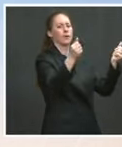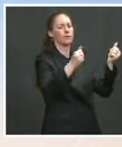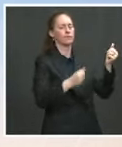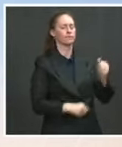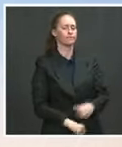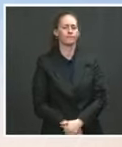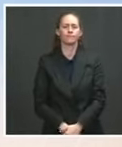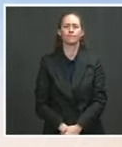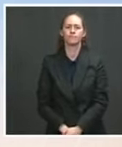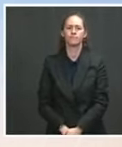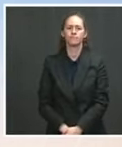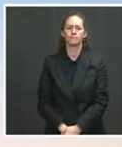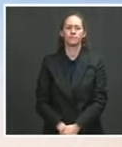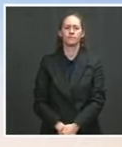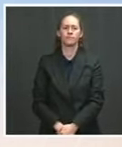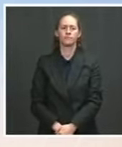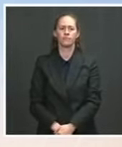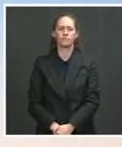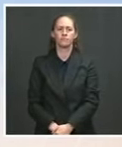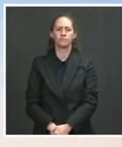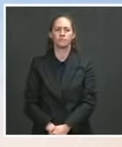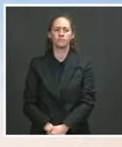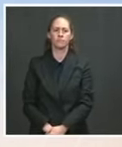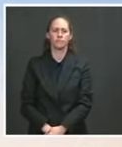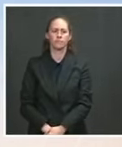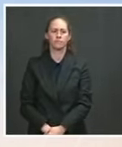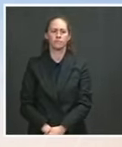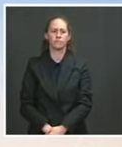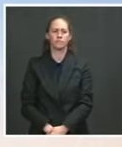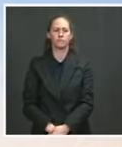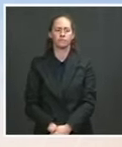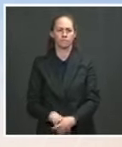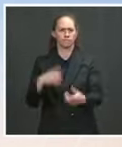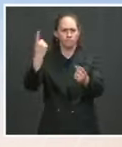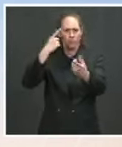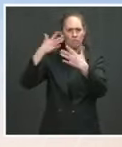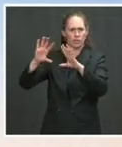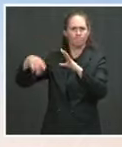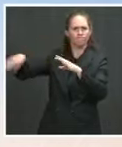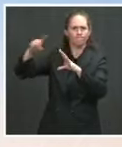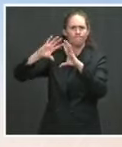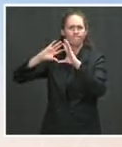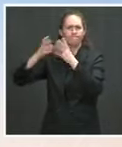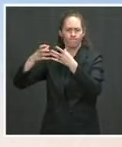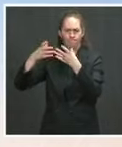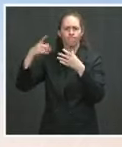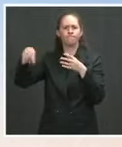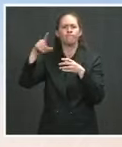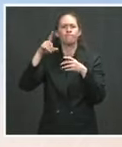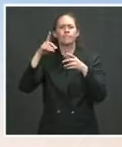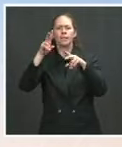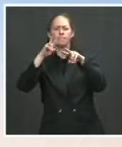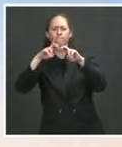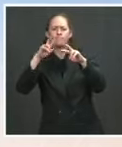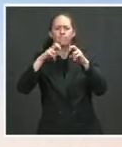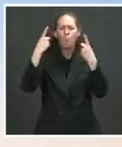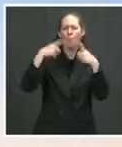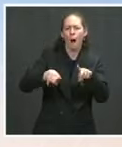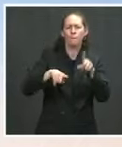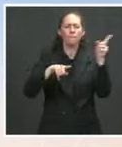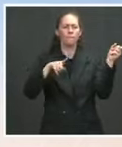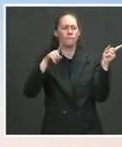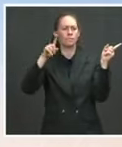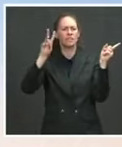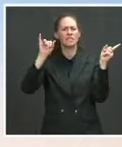what happened on January 6th. Obviously, the bill passed through the House. It is facing very steep odds in the Senate. And House Speaker Nancy